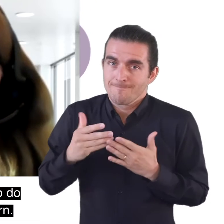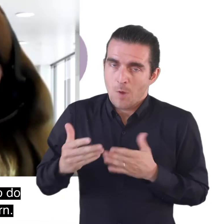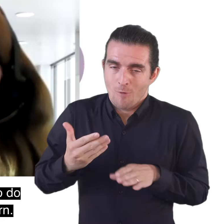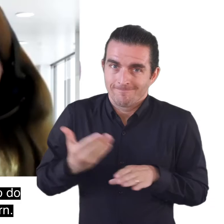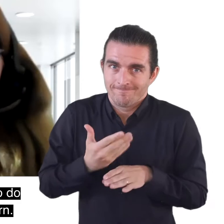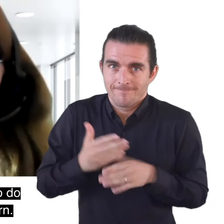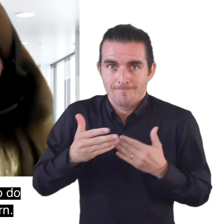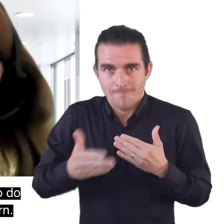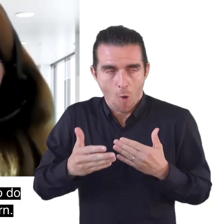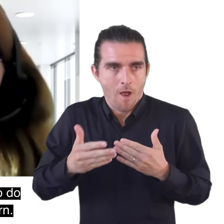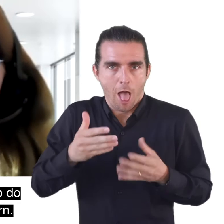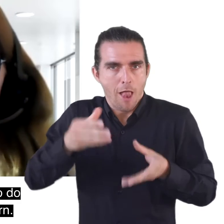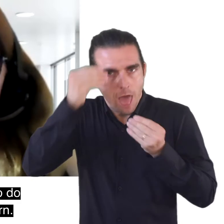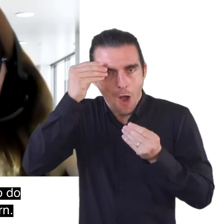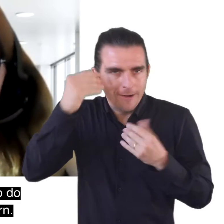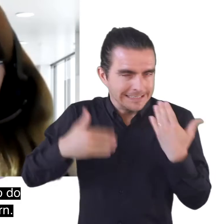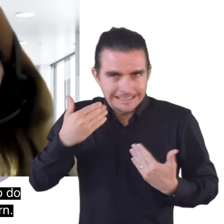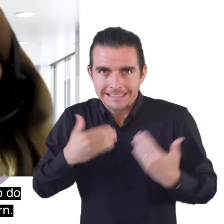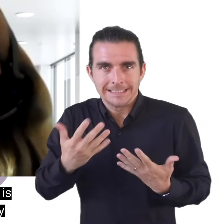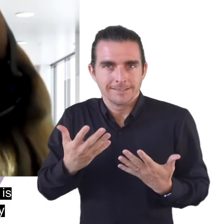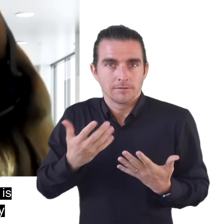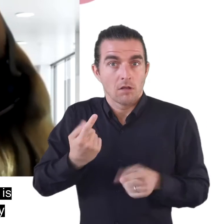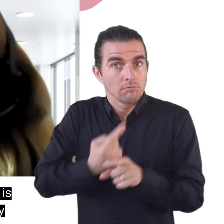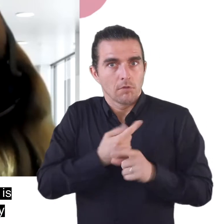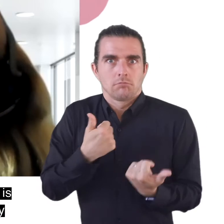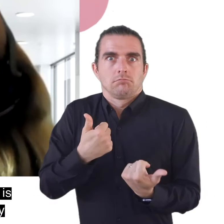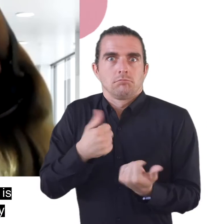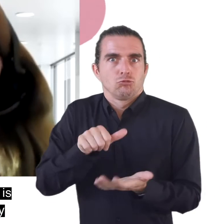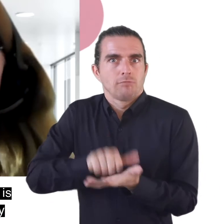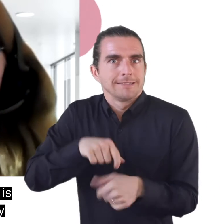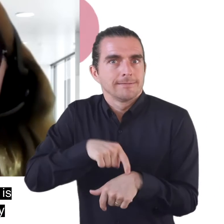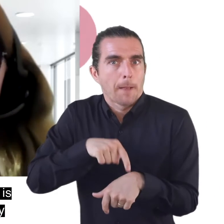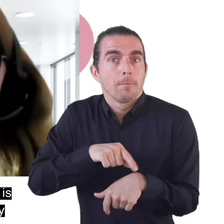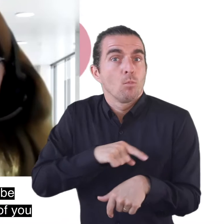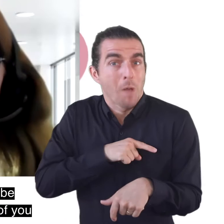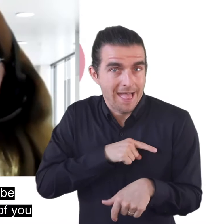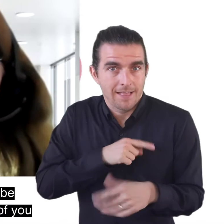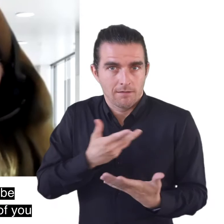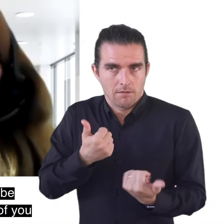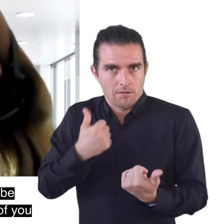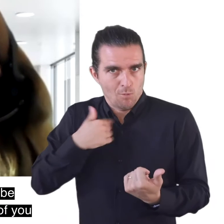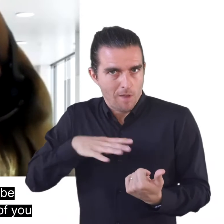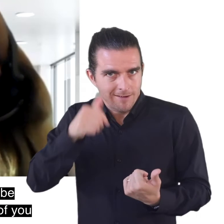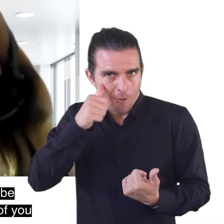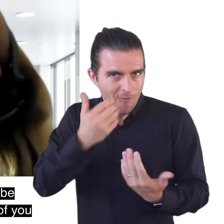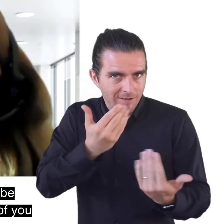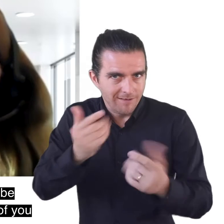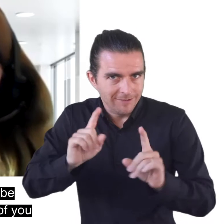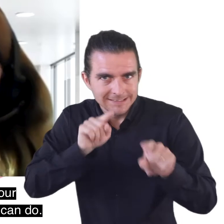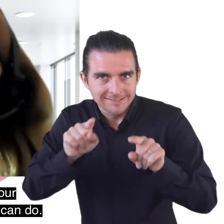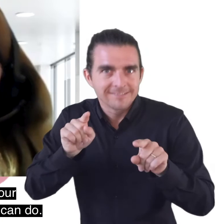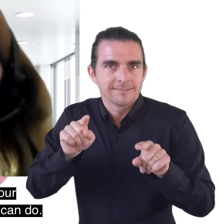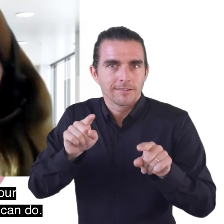um a lot more to do and a lot more to learn so this conversation is really timely actually because it's going to be great to hear from both of